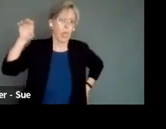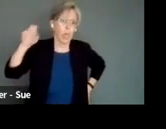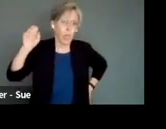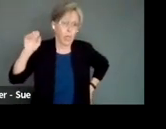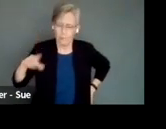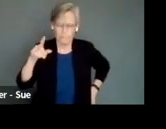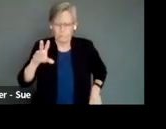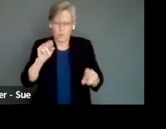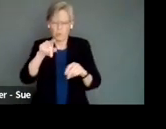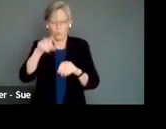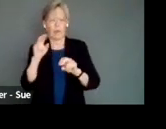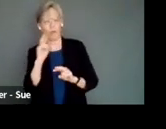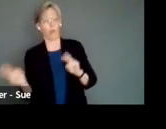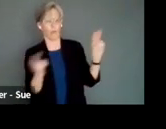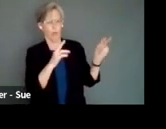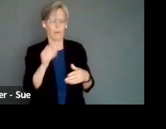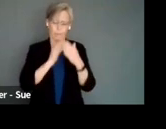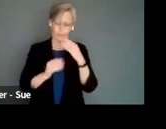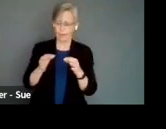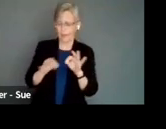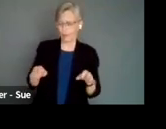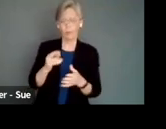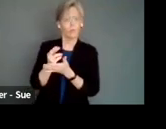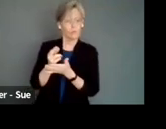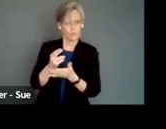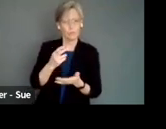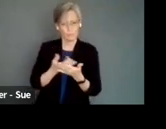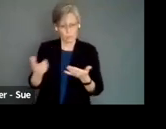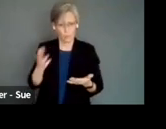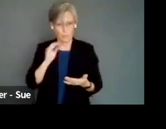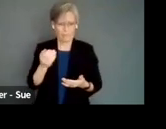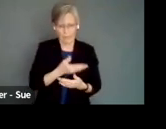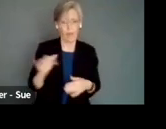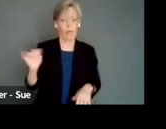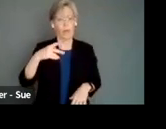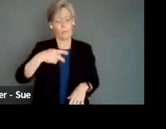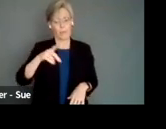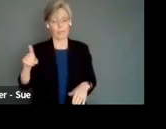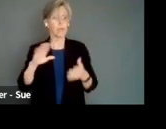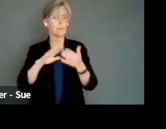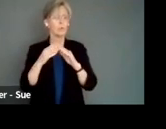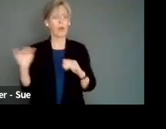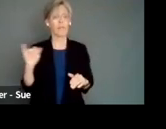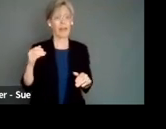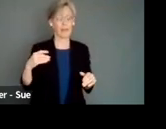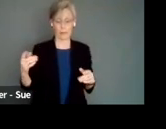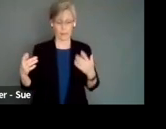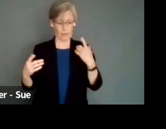will be available to you and so will the plain language resource. The other thing that the PDD community, they come with others.